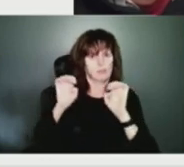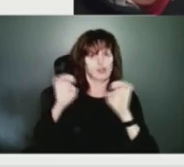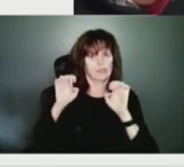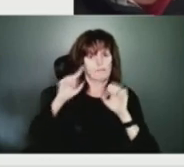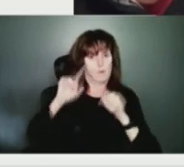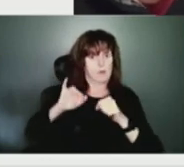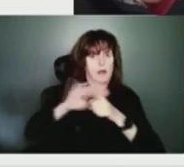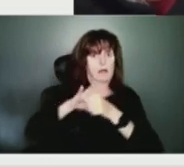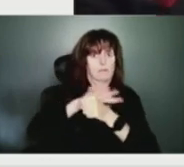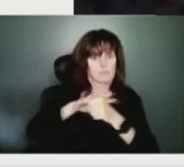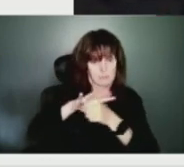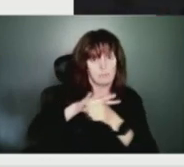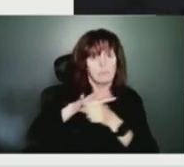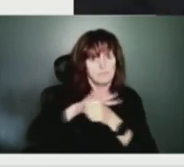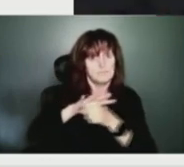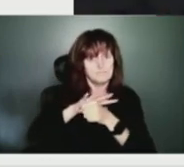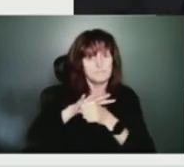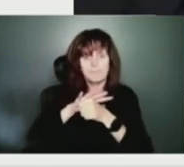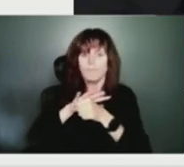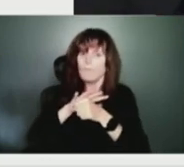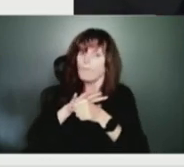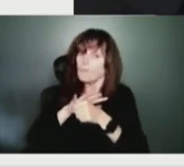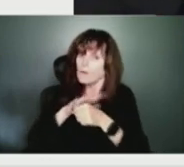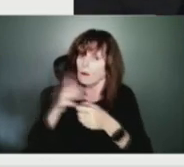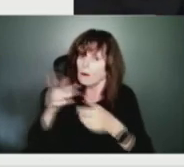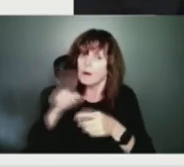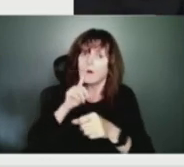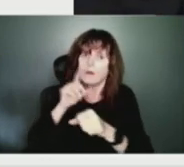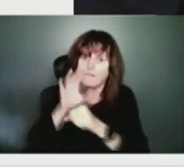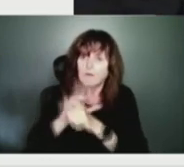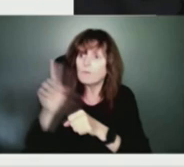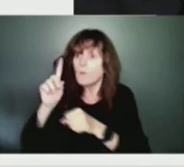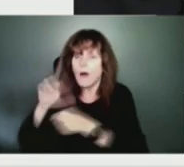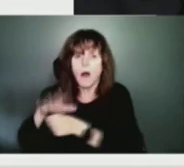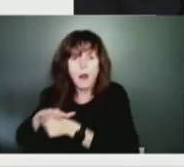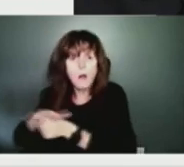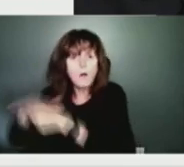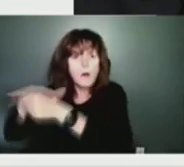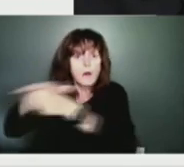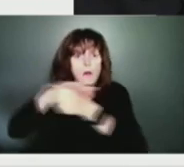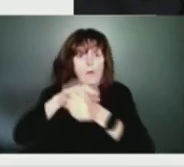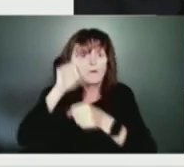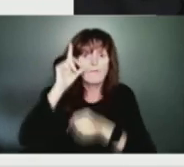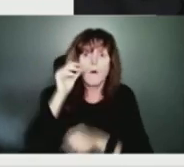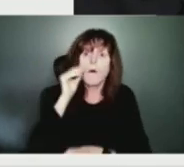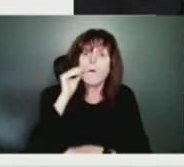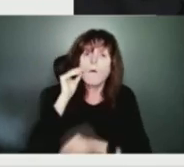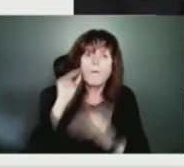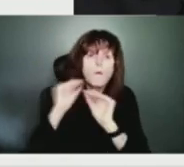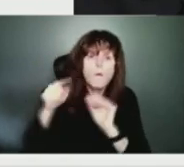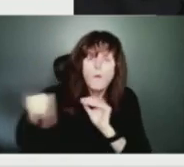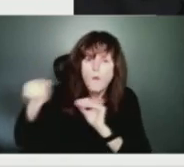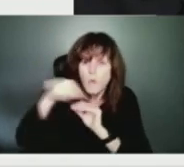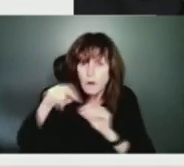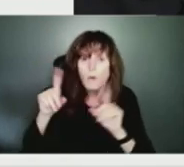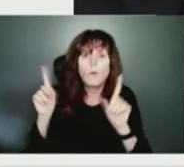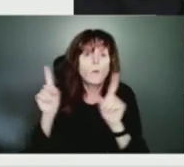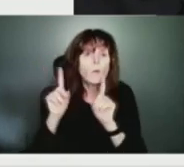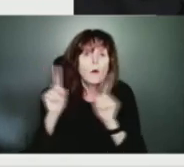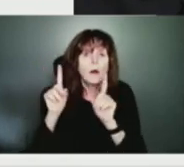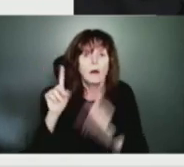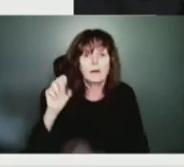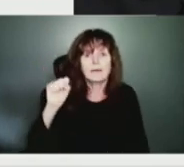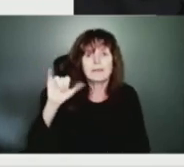the local resources that are available for the vulnerable community, the homeless shelter in Sydney, is available. They do have that